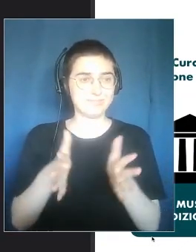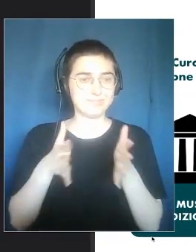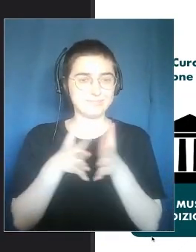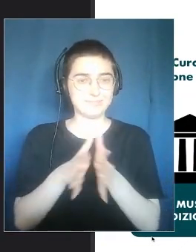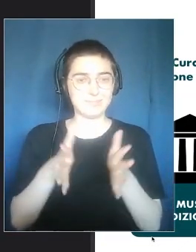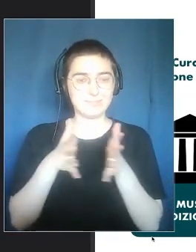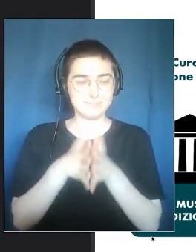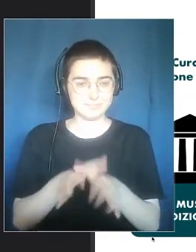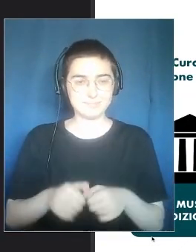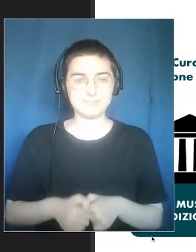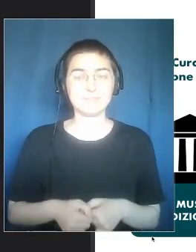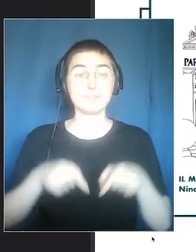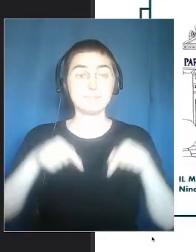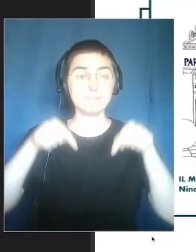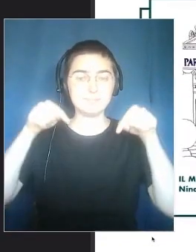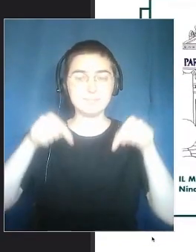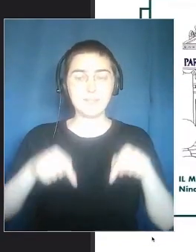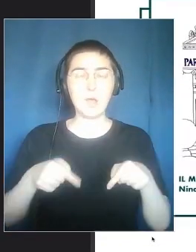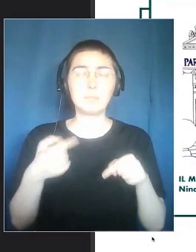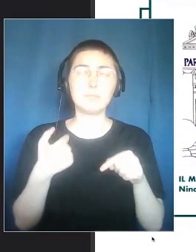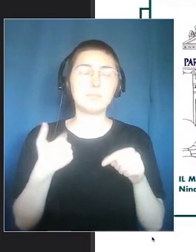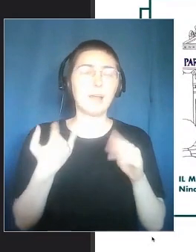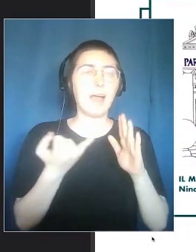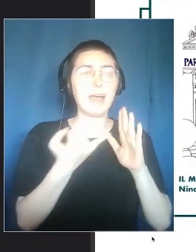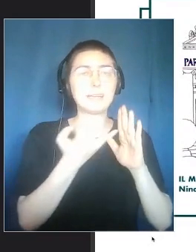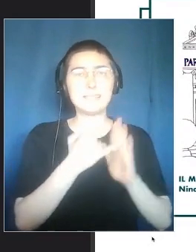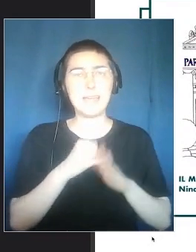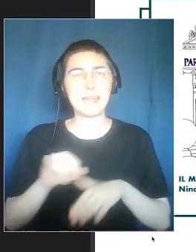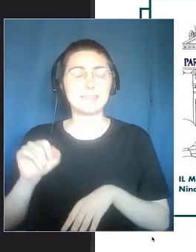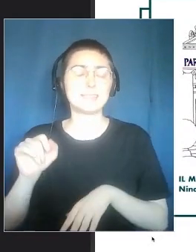So. We. Get. To.